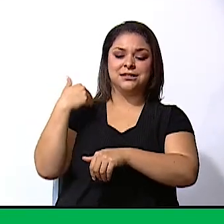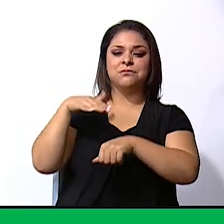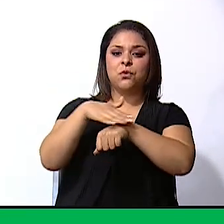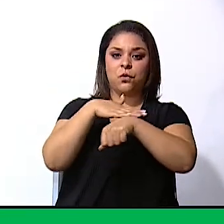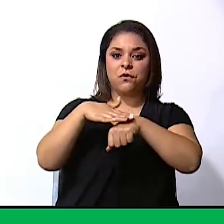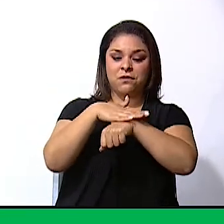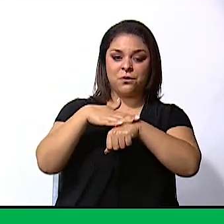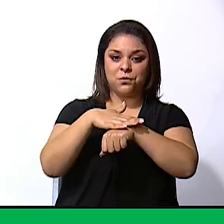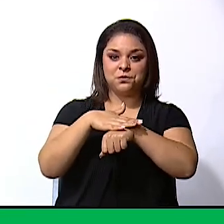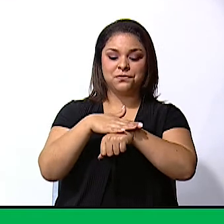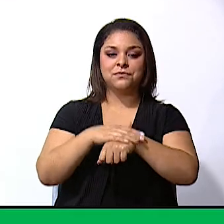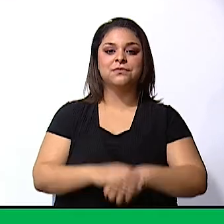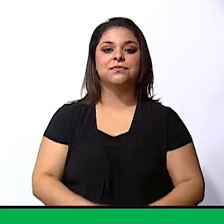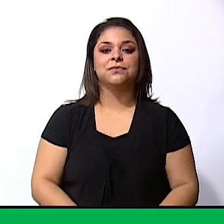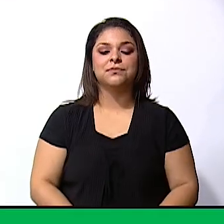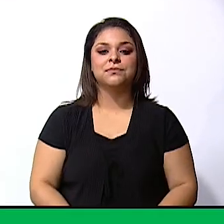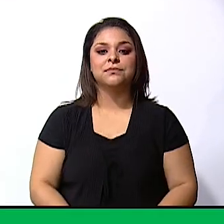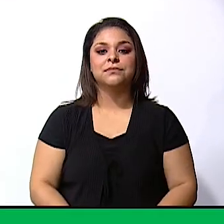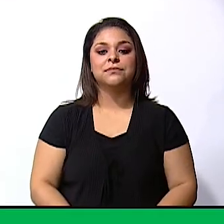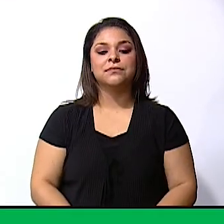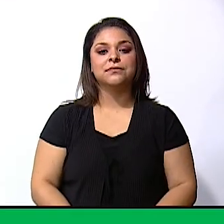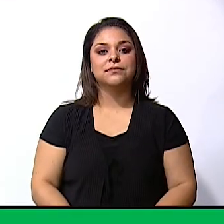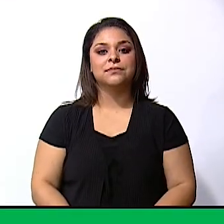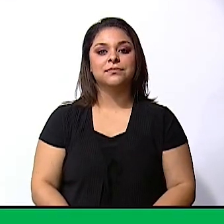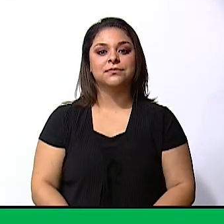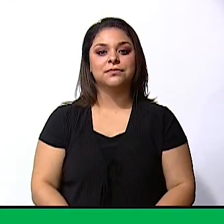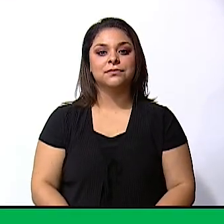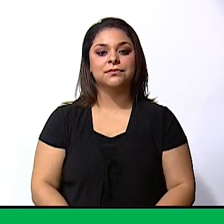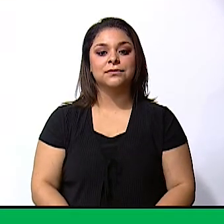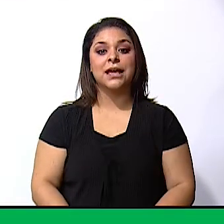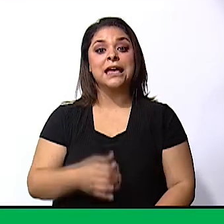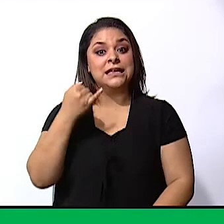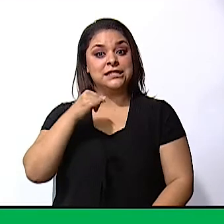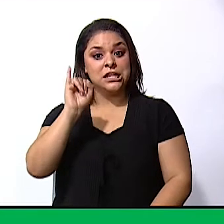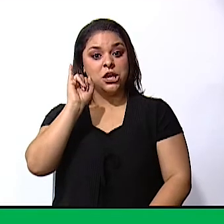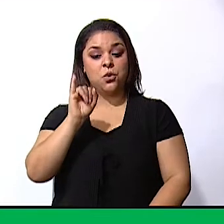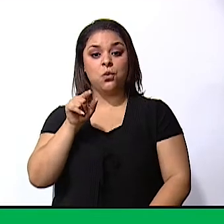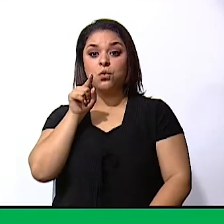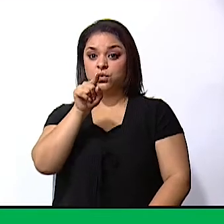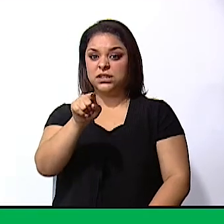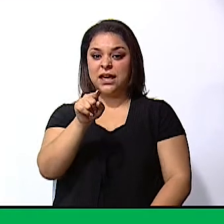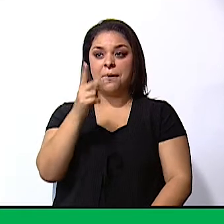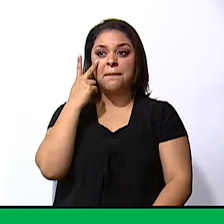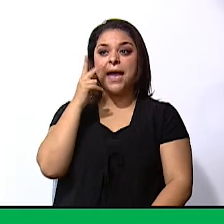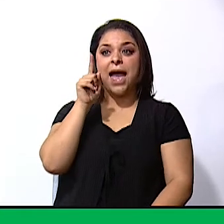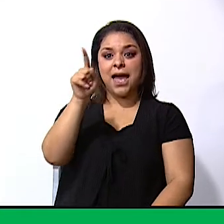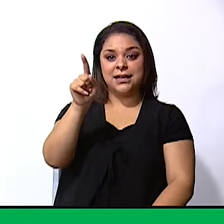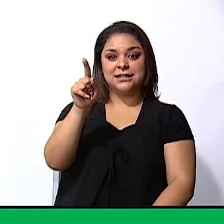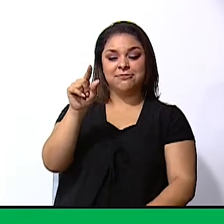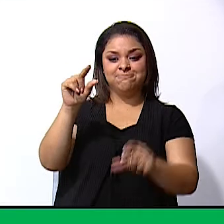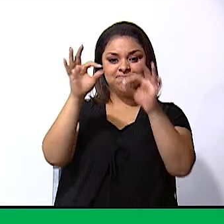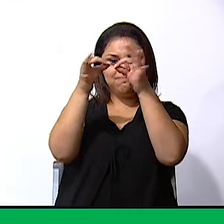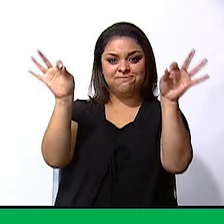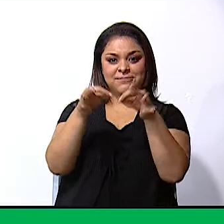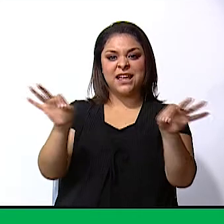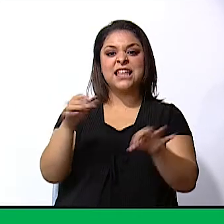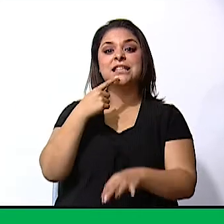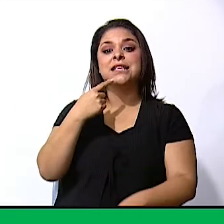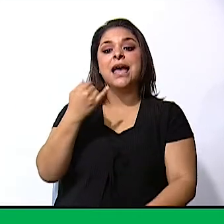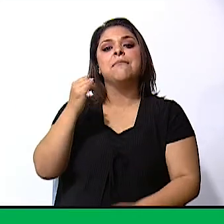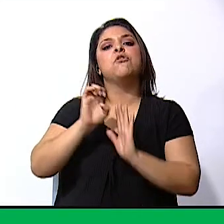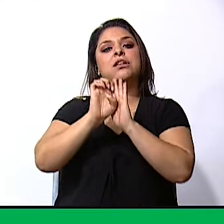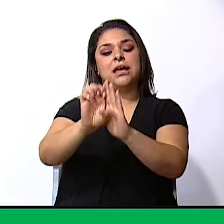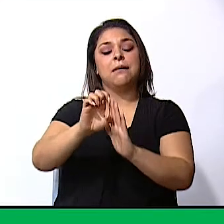okay and if you have some okay for example here you have